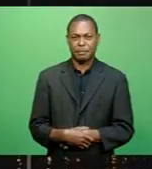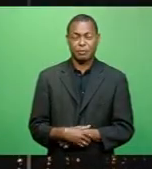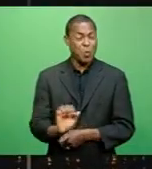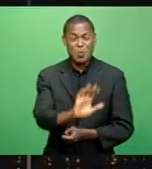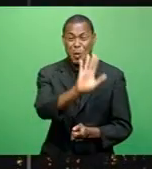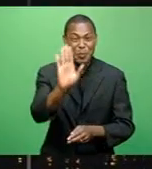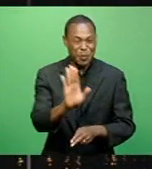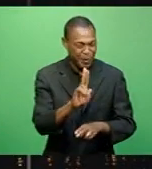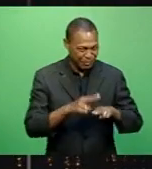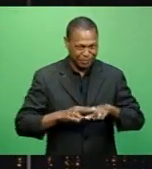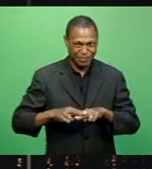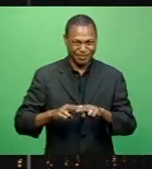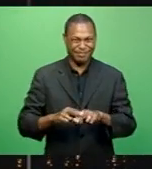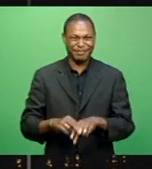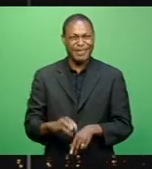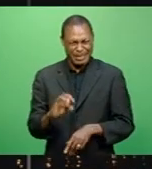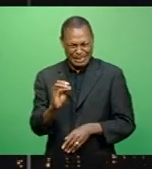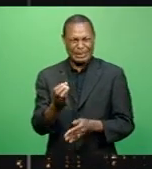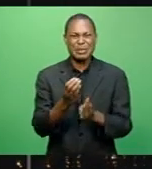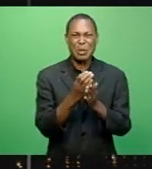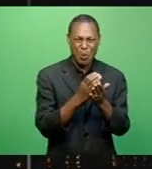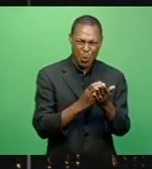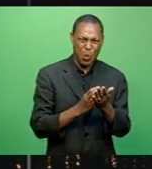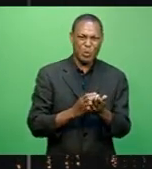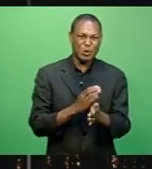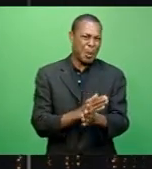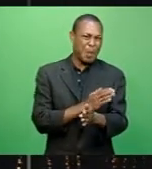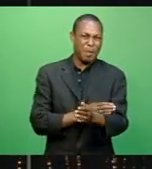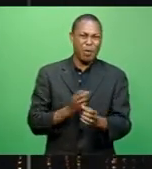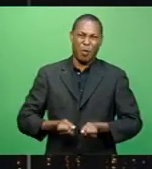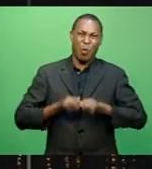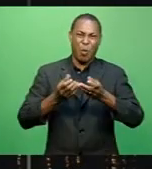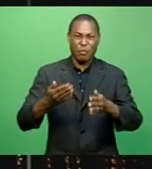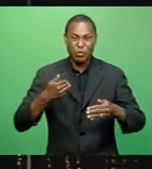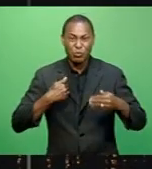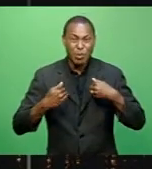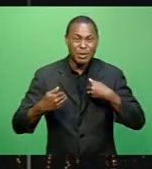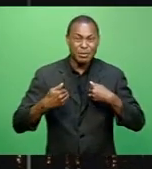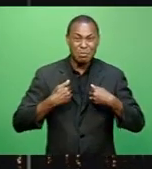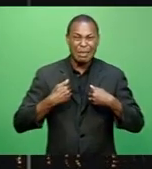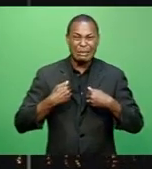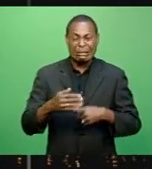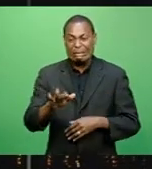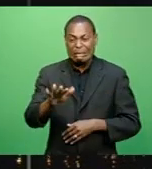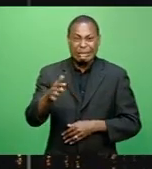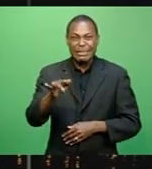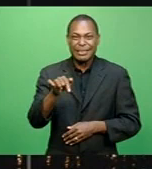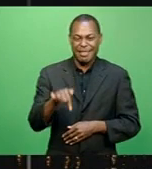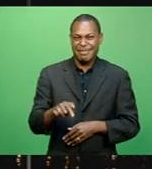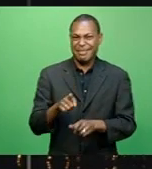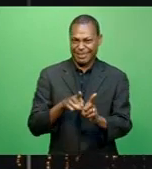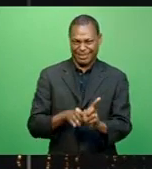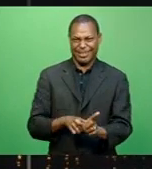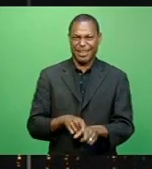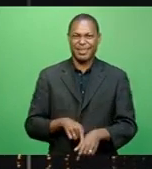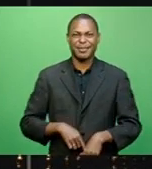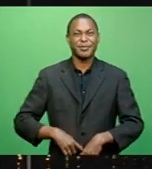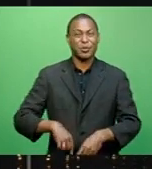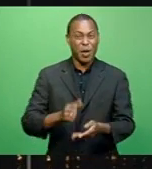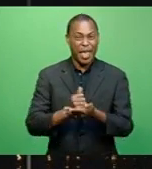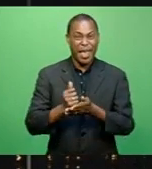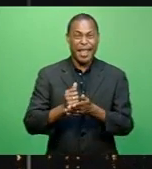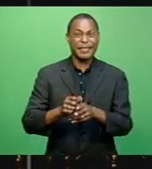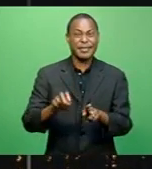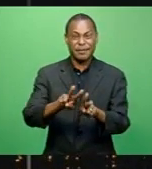There are certain courses previously offered by the University of the South Pacific in doubt for this year. Acting Vice-Chancellor